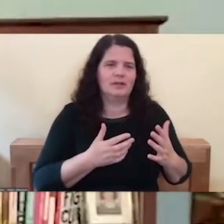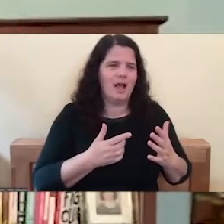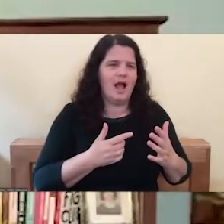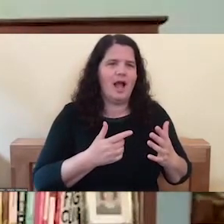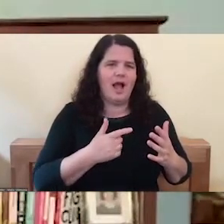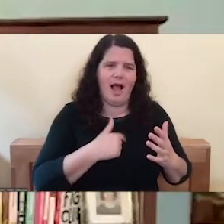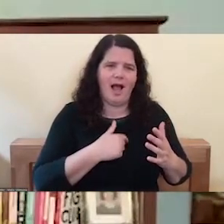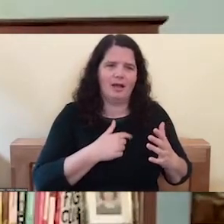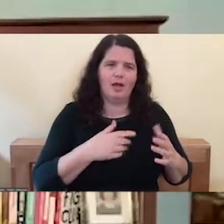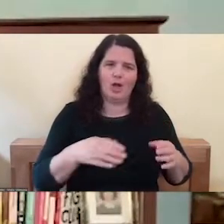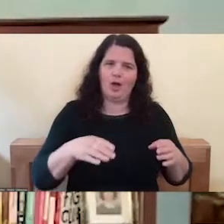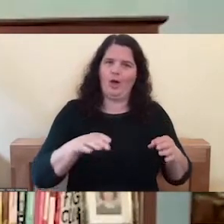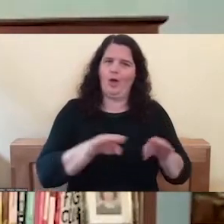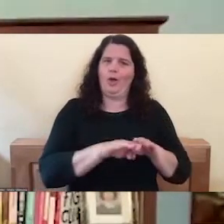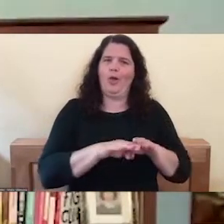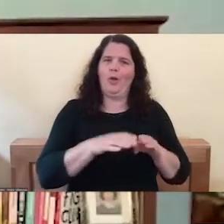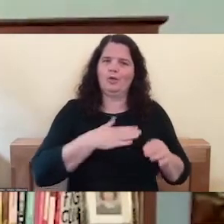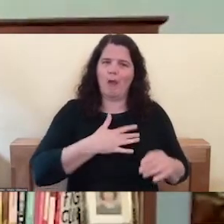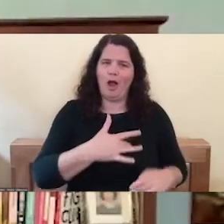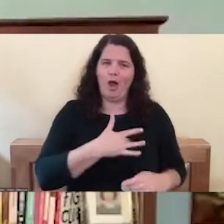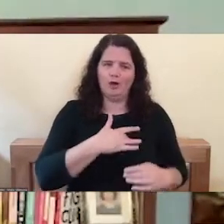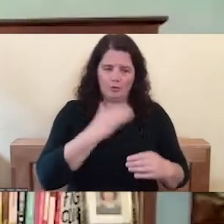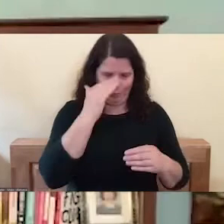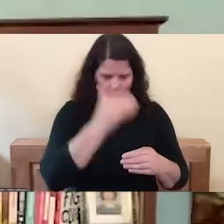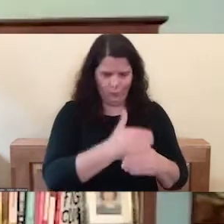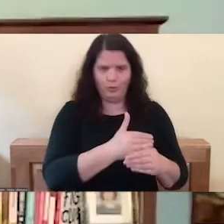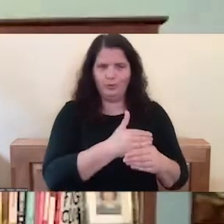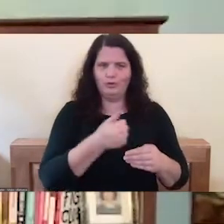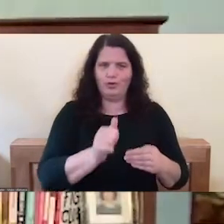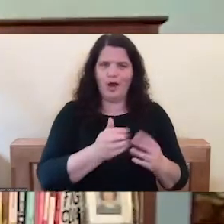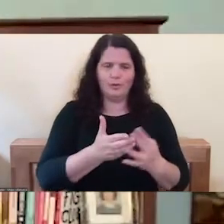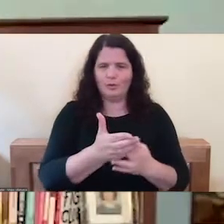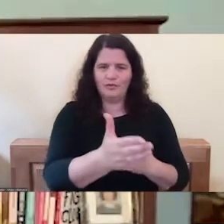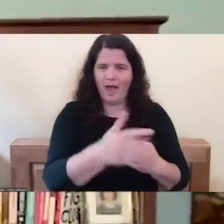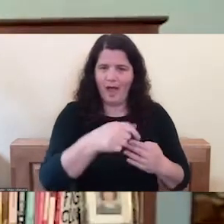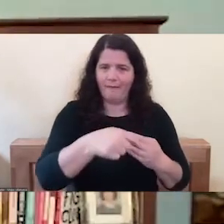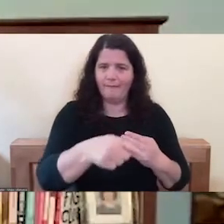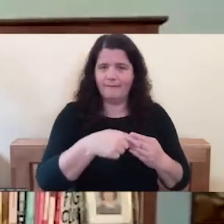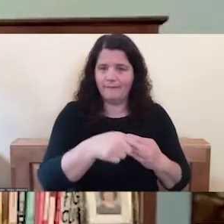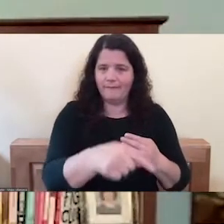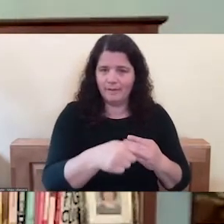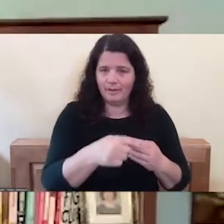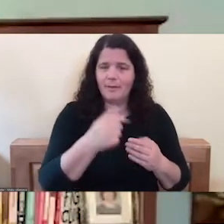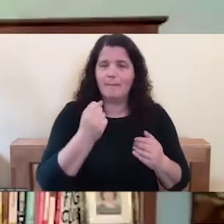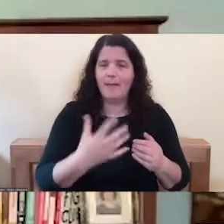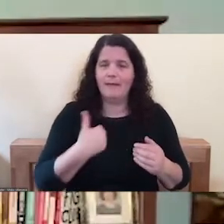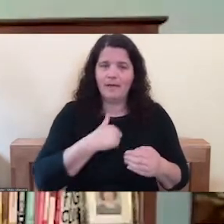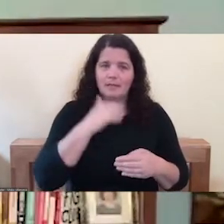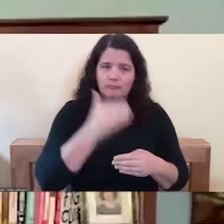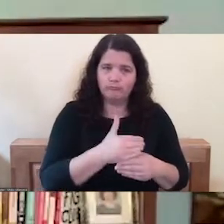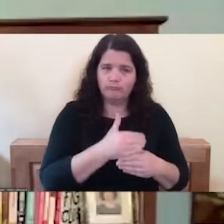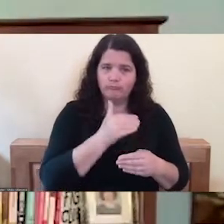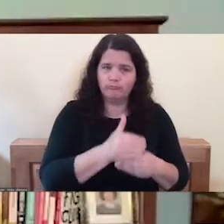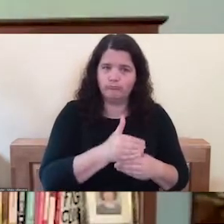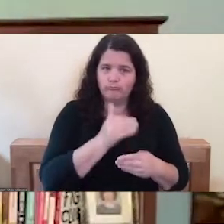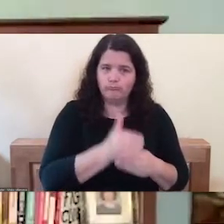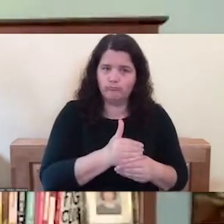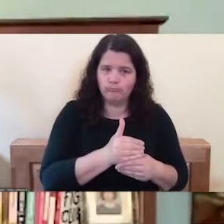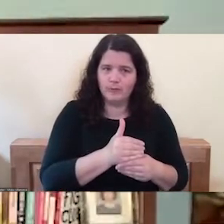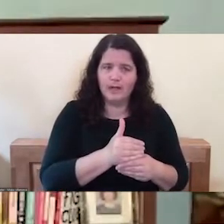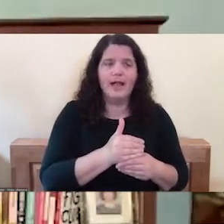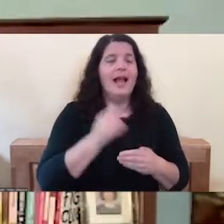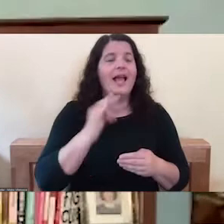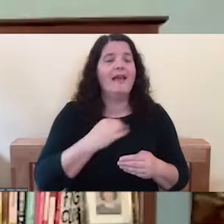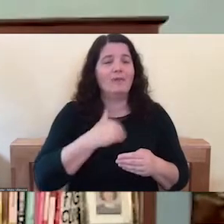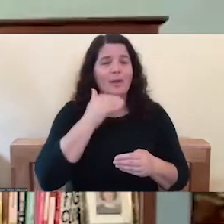close down my heart and I'm just going to try to get through. And it's kind of worked for us. But at some point, if we close our hearts so much, then we, our hearts